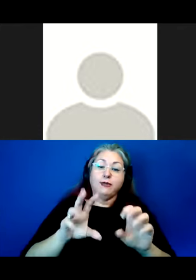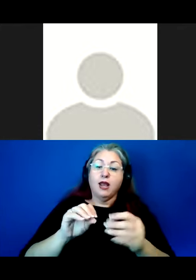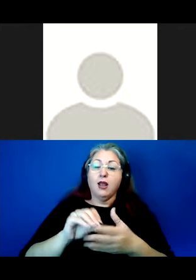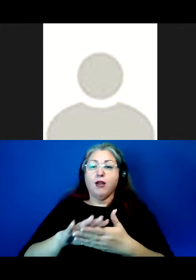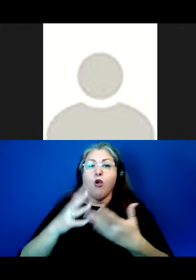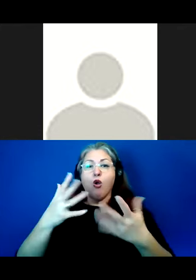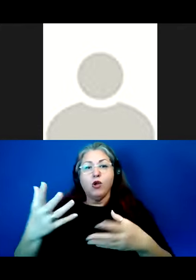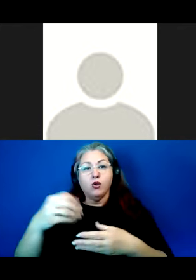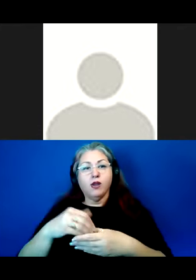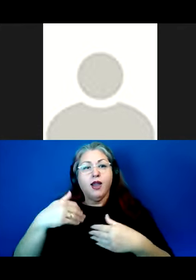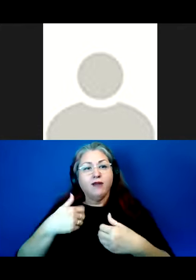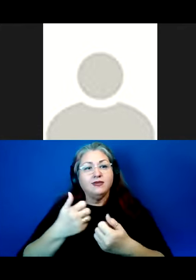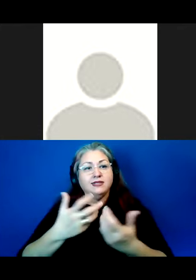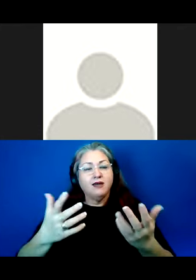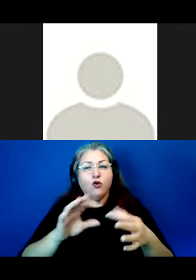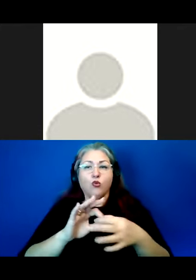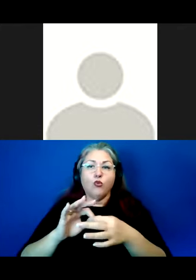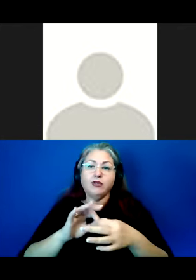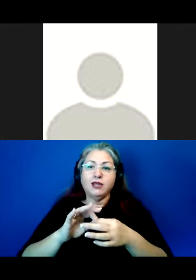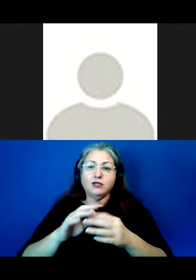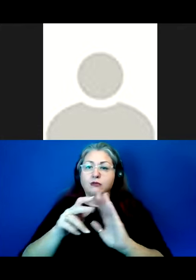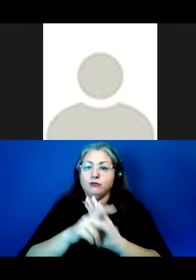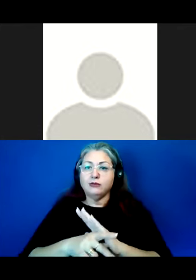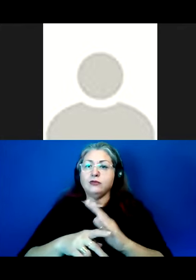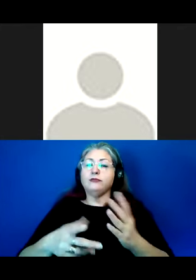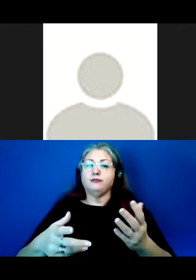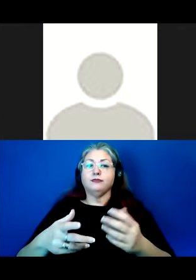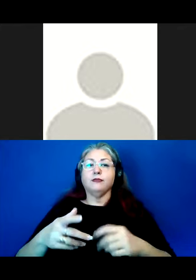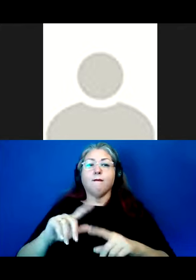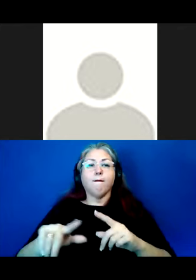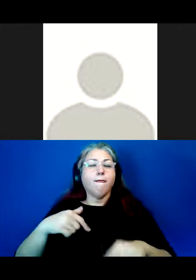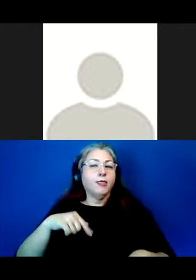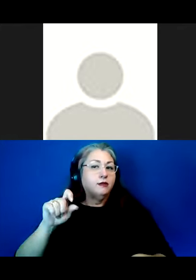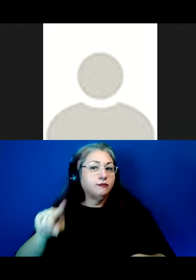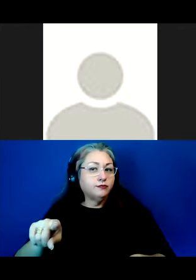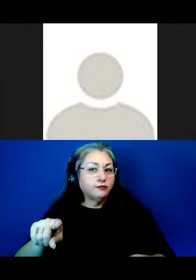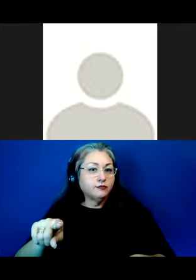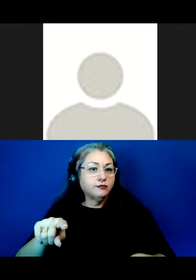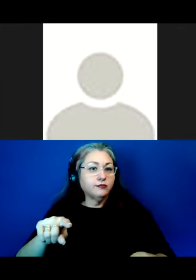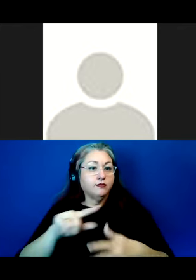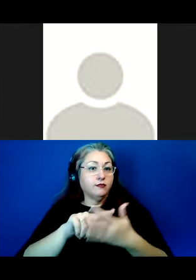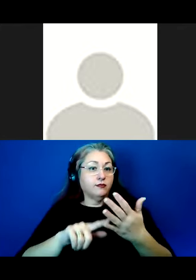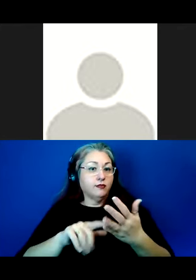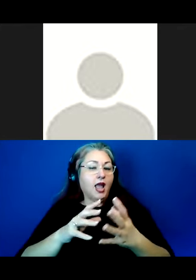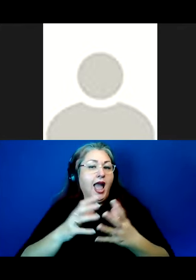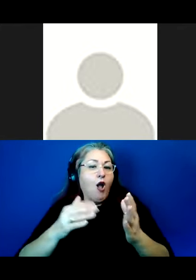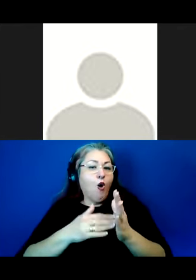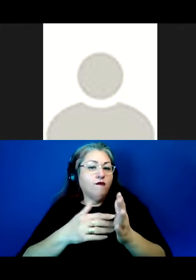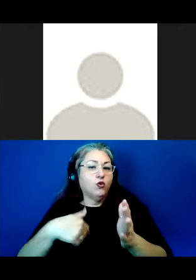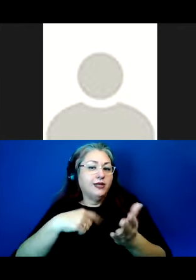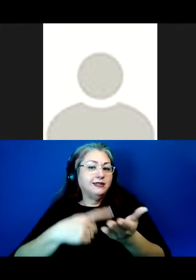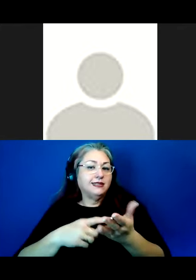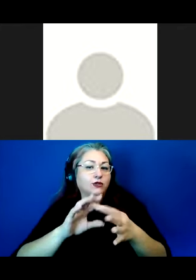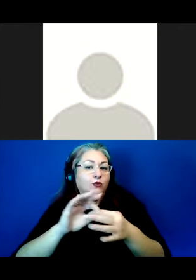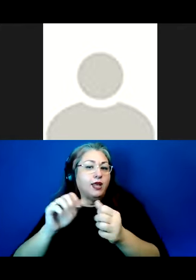incorporate several relational principles. But I ask, to what extent are we discussing these in